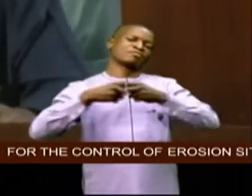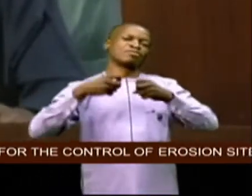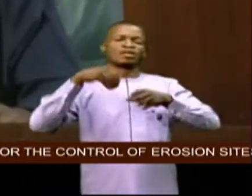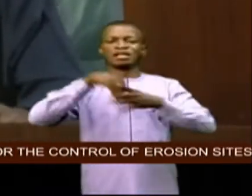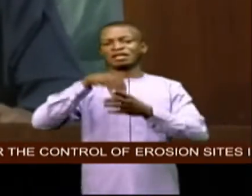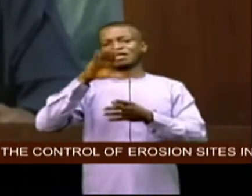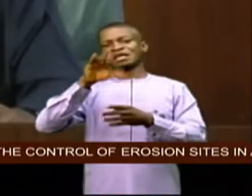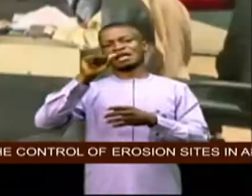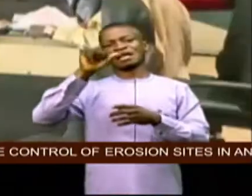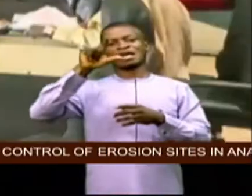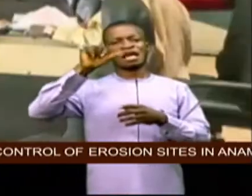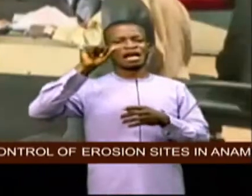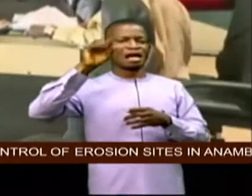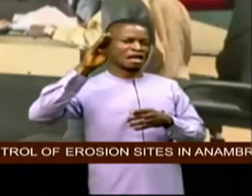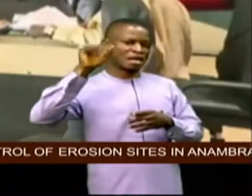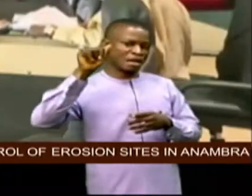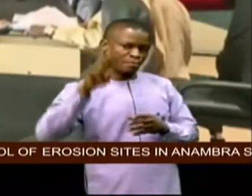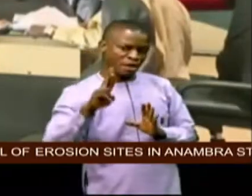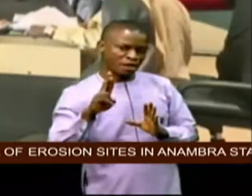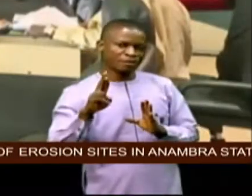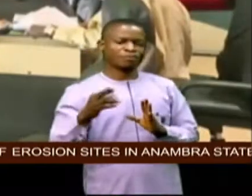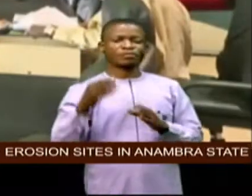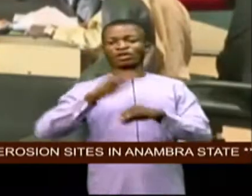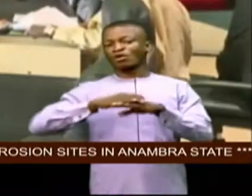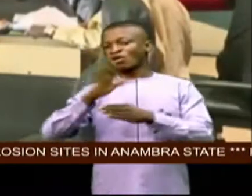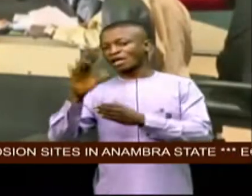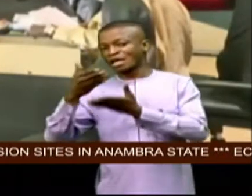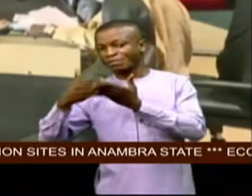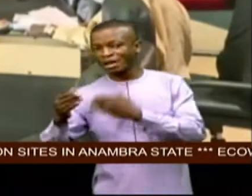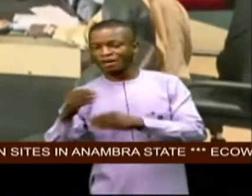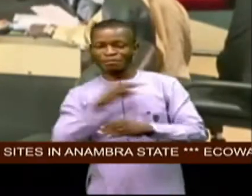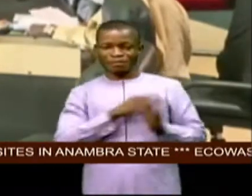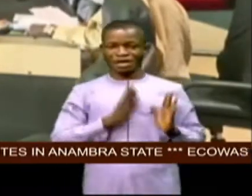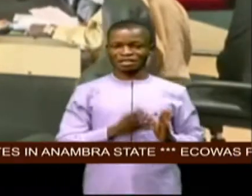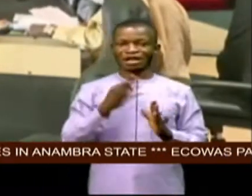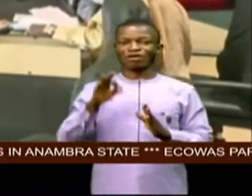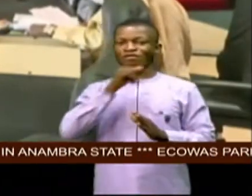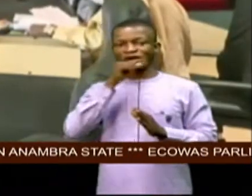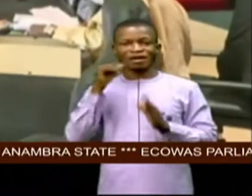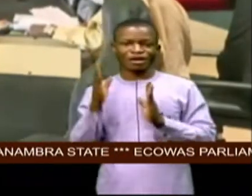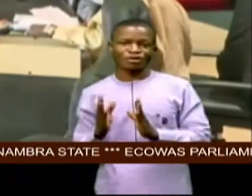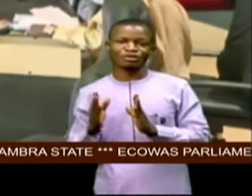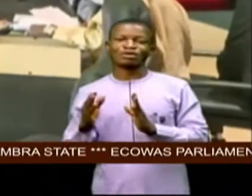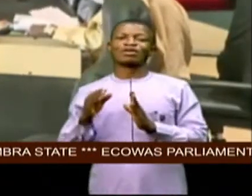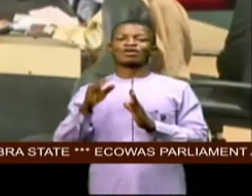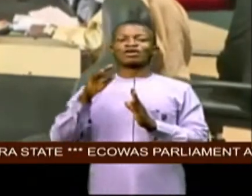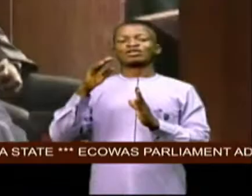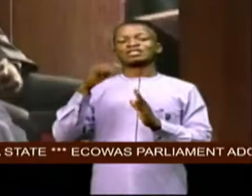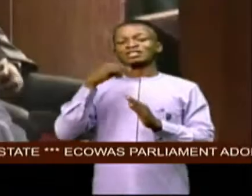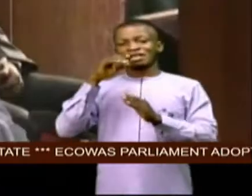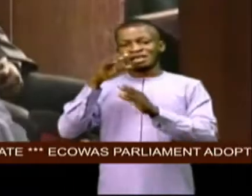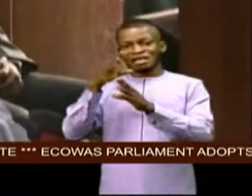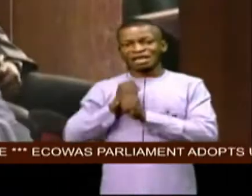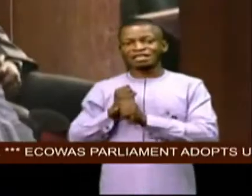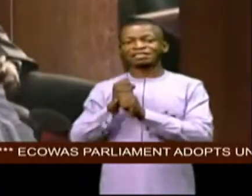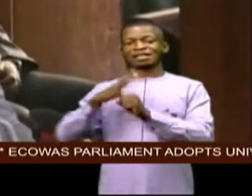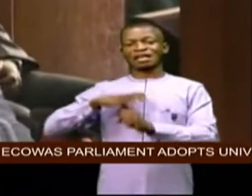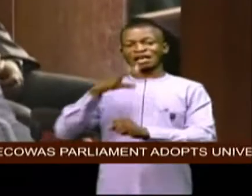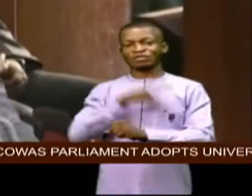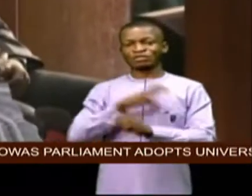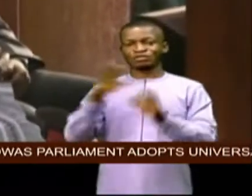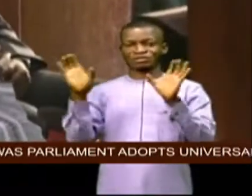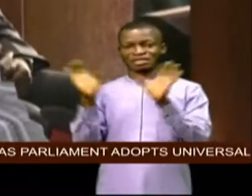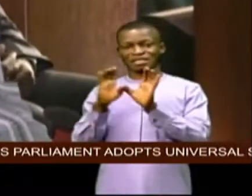calabar free trade zone area on his part the minister of agriculture muhammad sabu nanono secured the council's